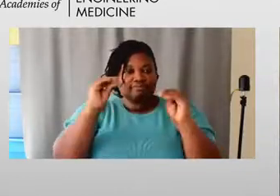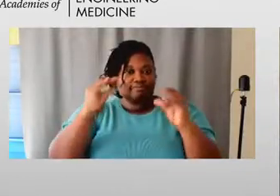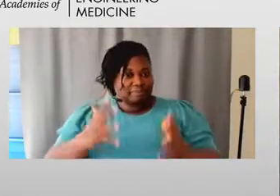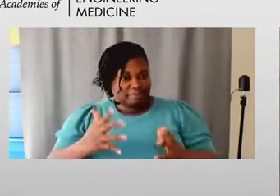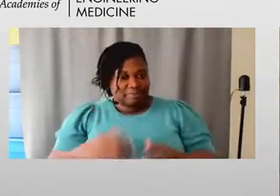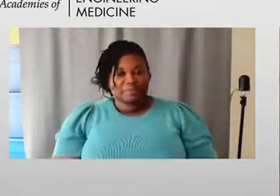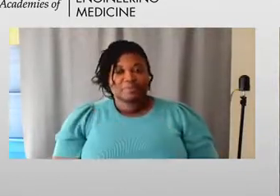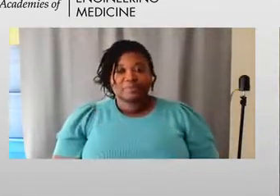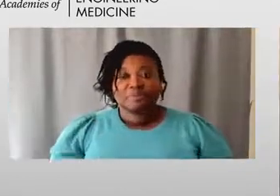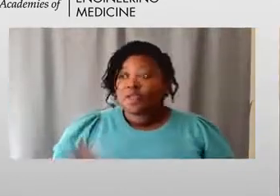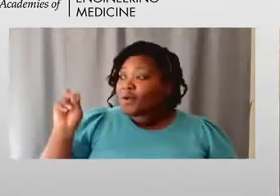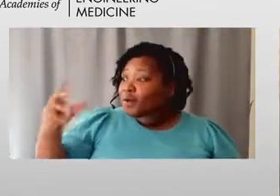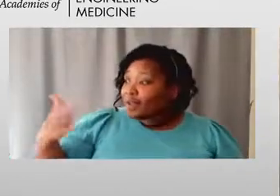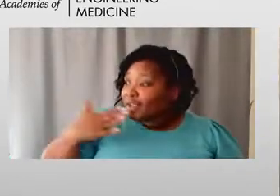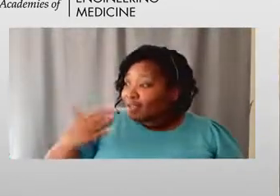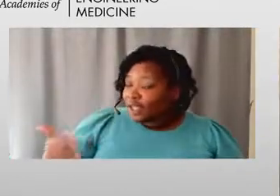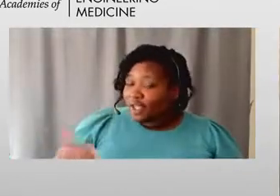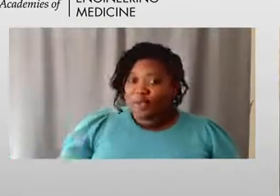Great. Thank you.